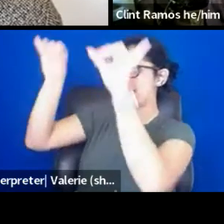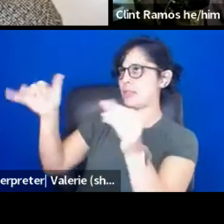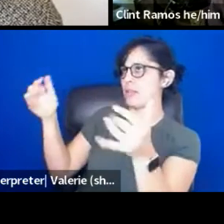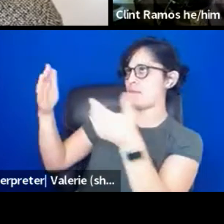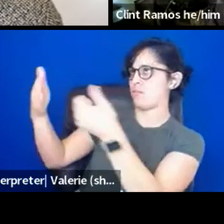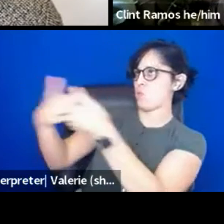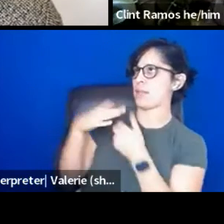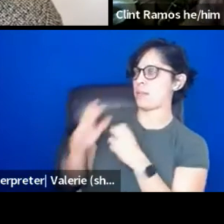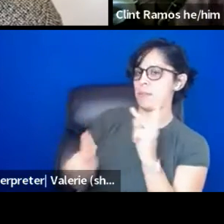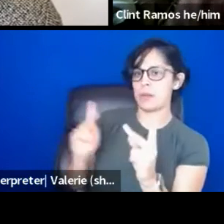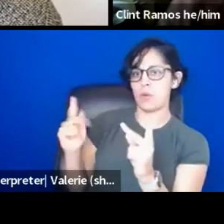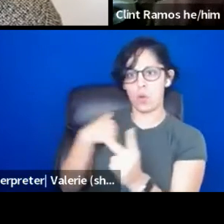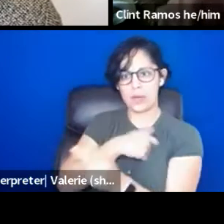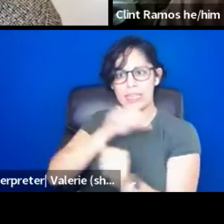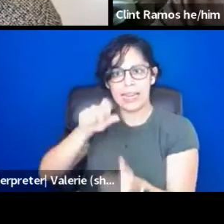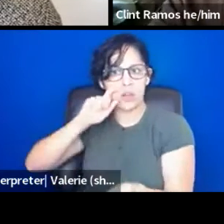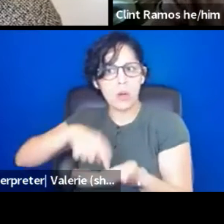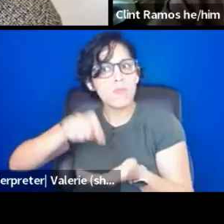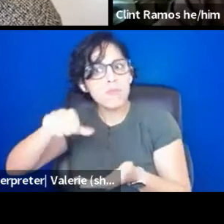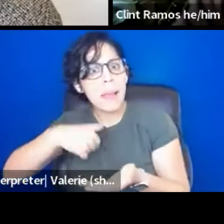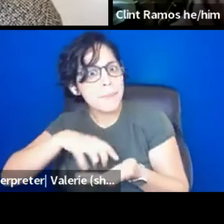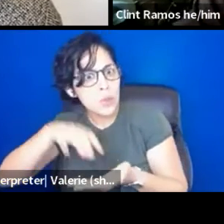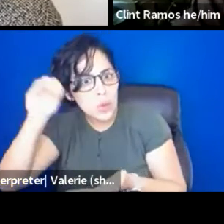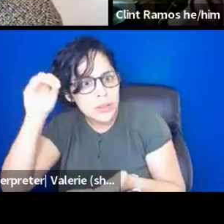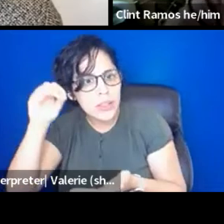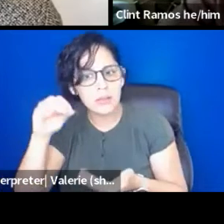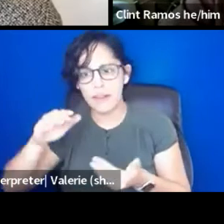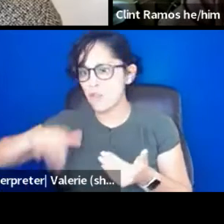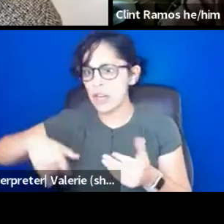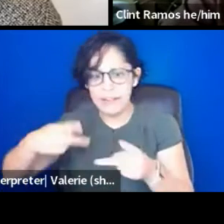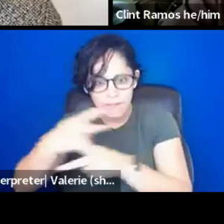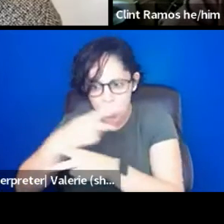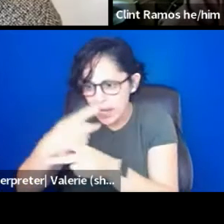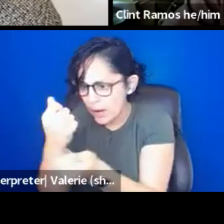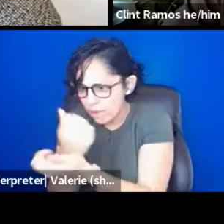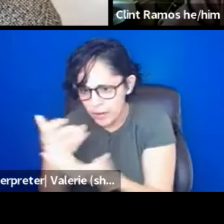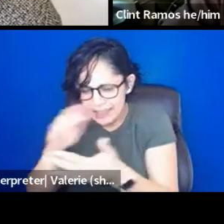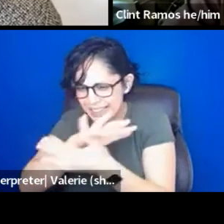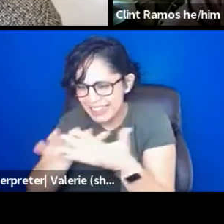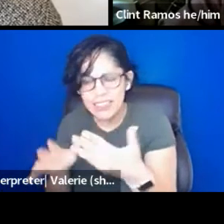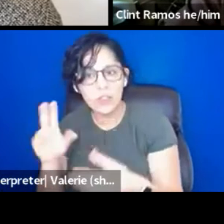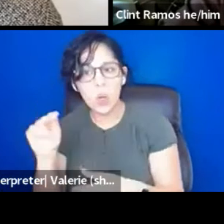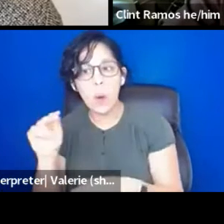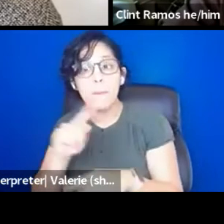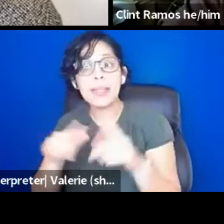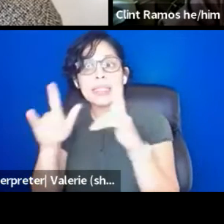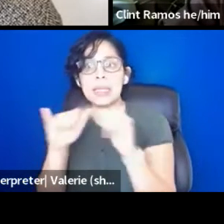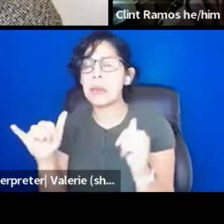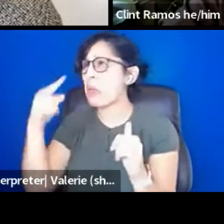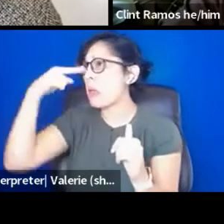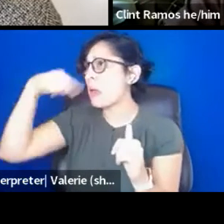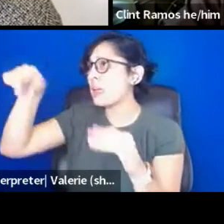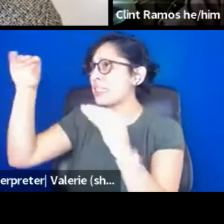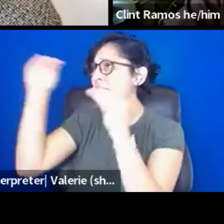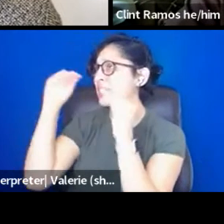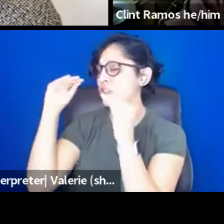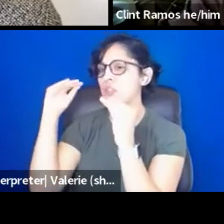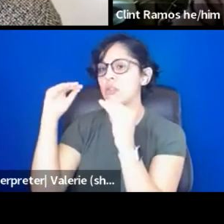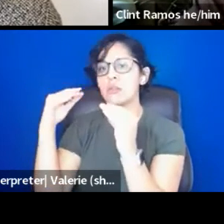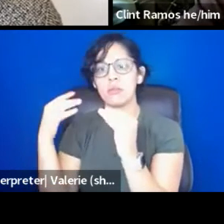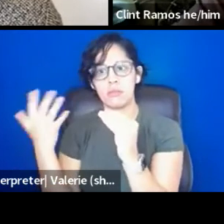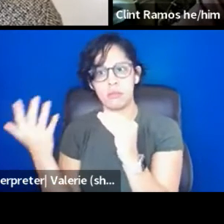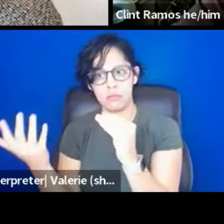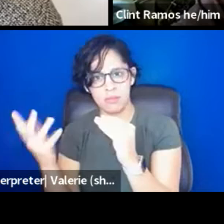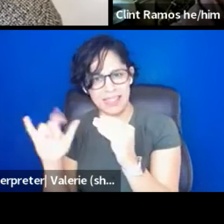acknowledge I'm in a learning place. I don't have it figured out and abandoning that perfection. Will you teach me? Um, is so important and